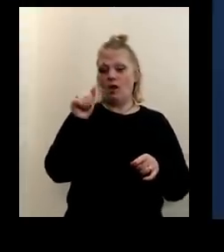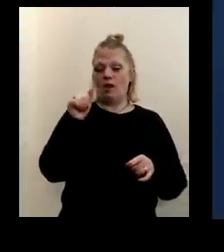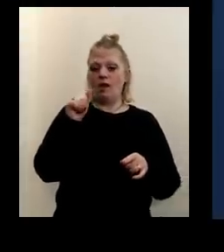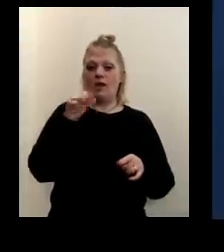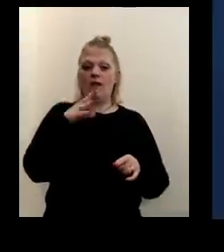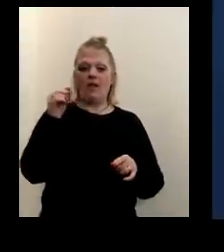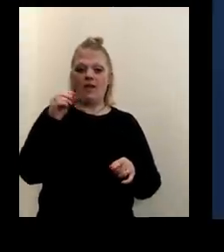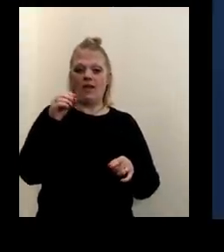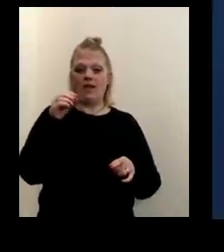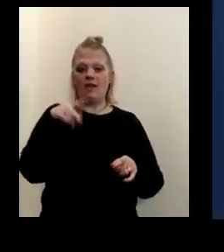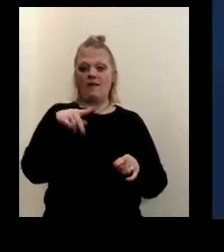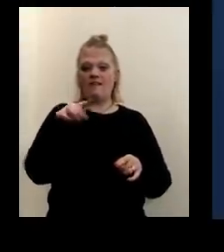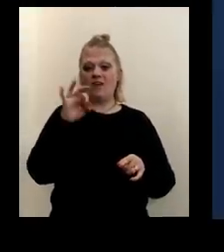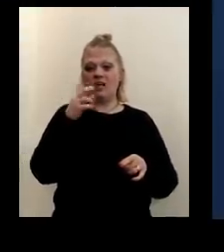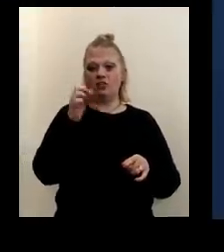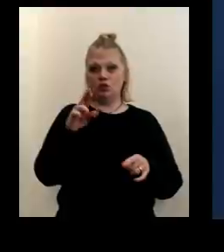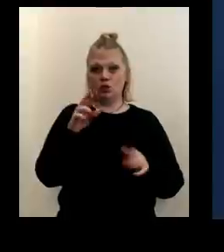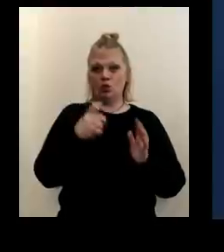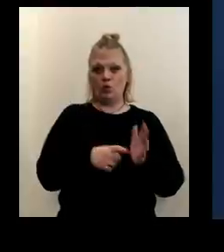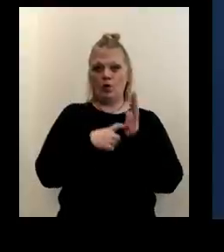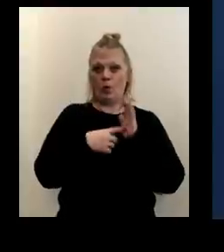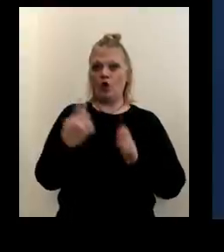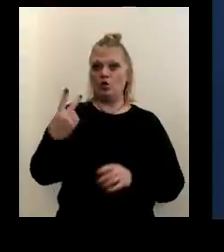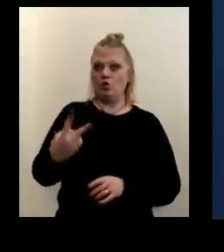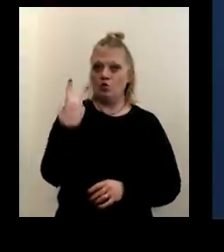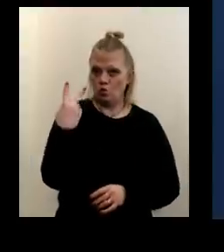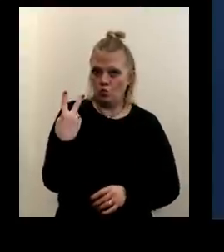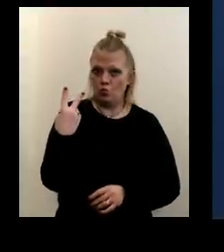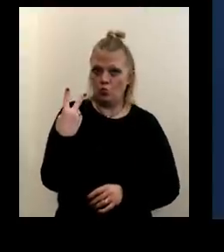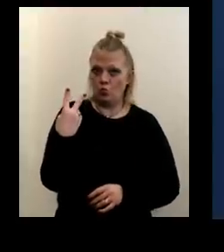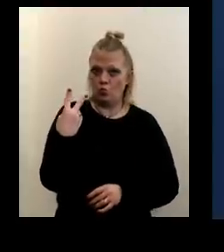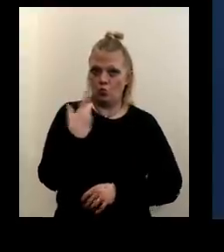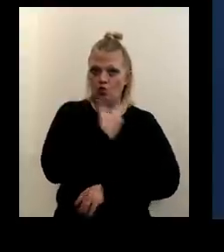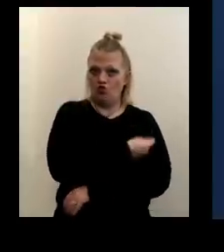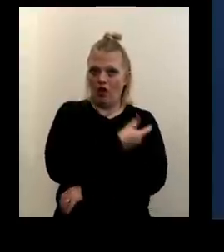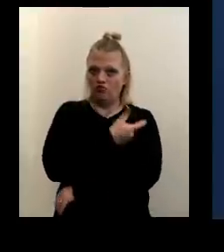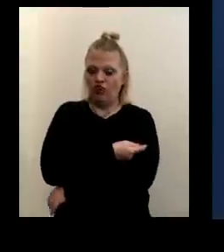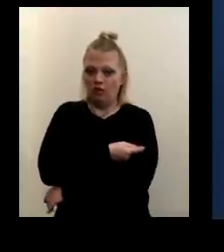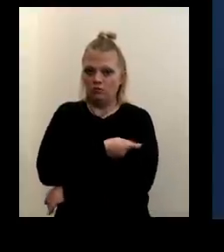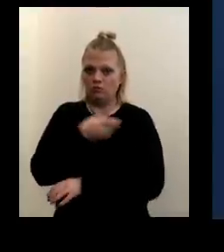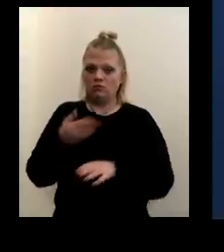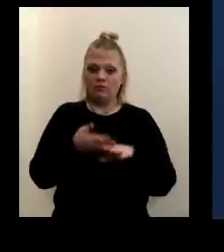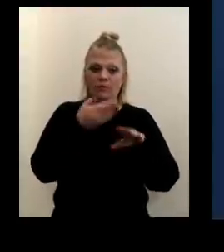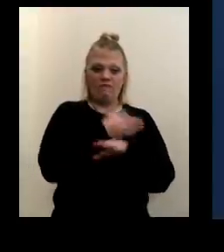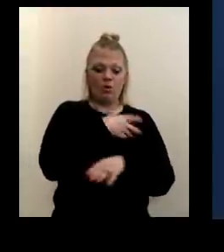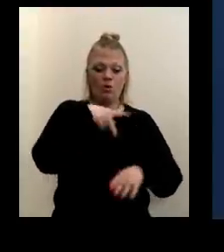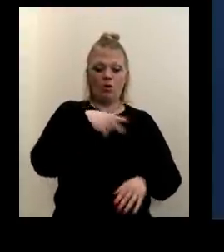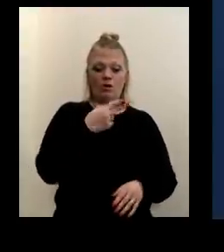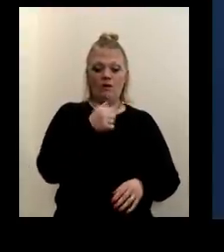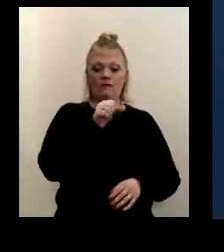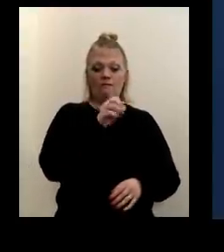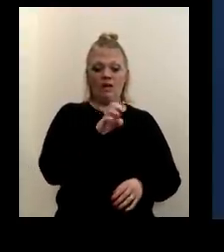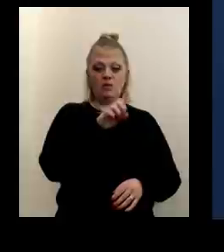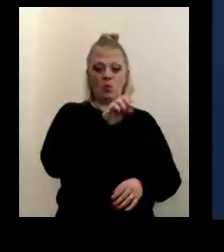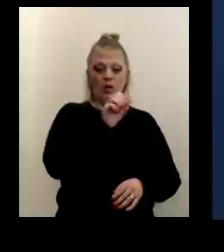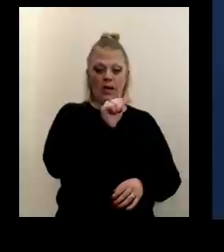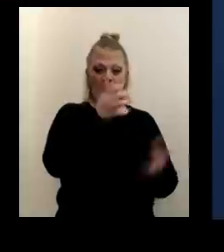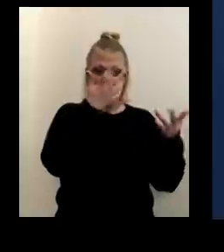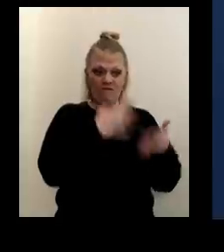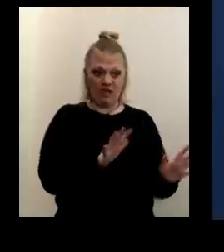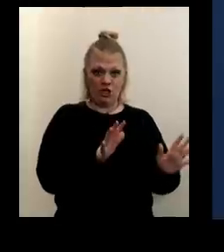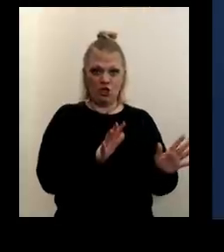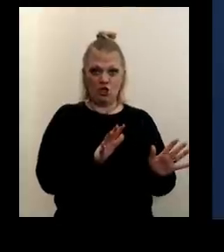vaccine each require two doses before we can get out of phase one, a we've got to